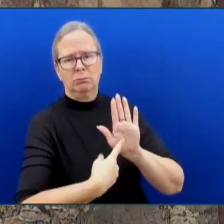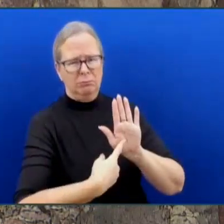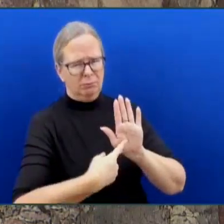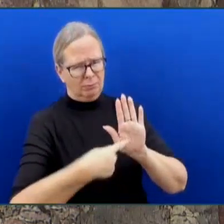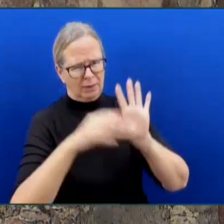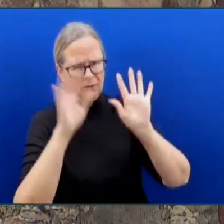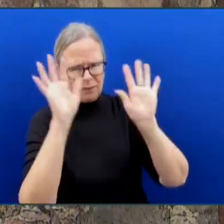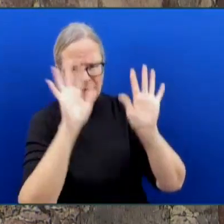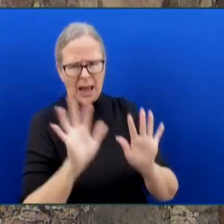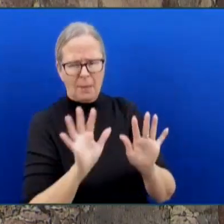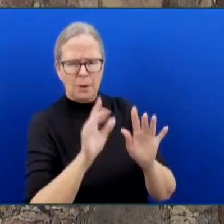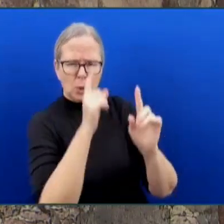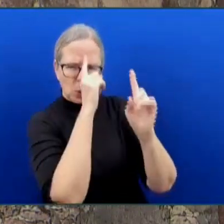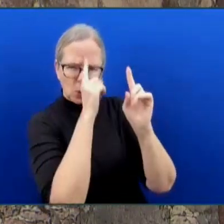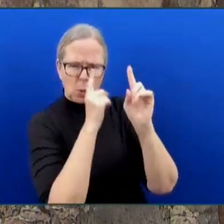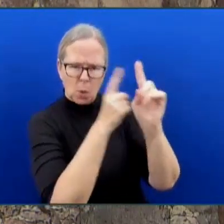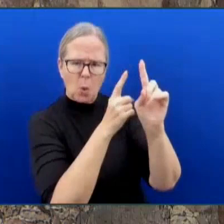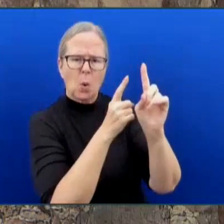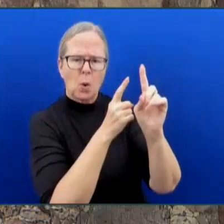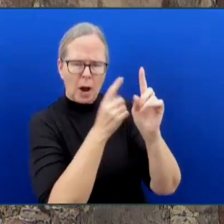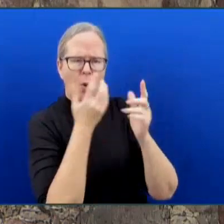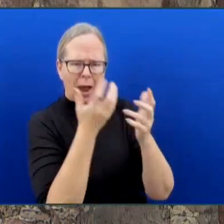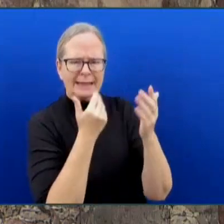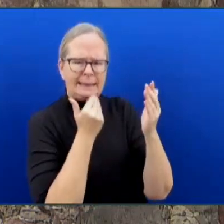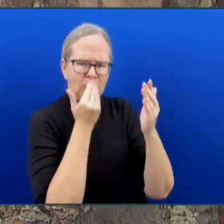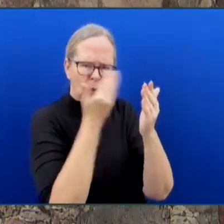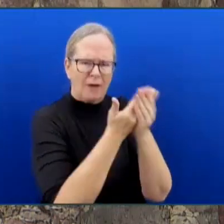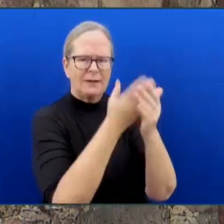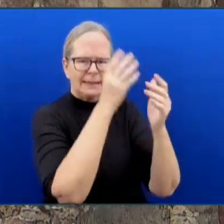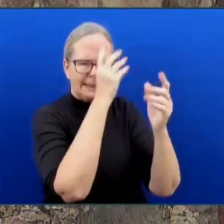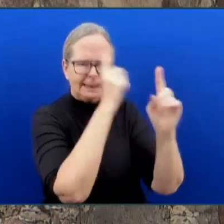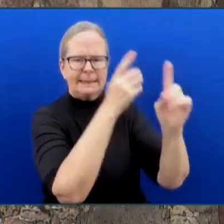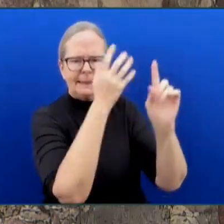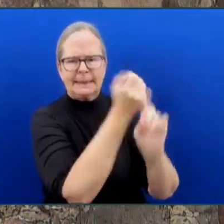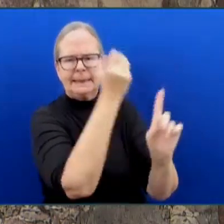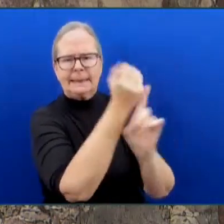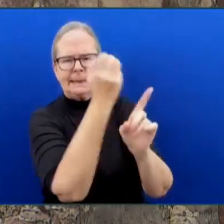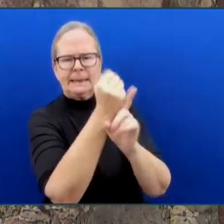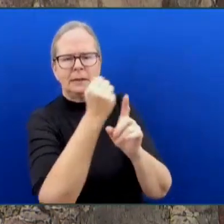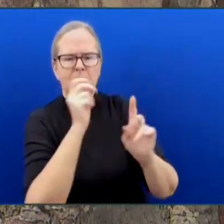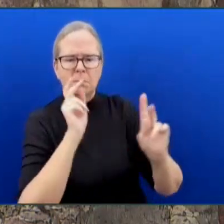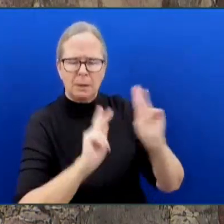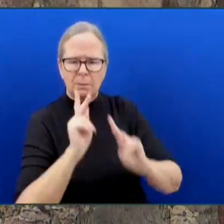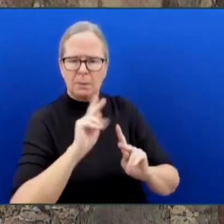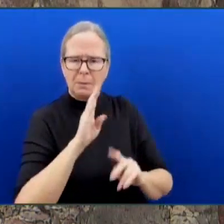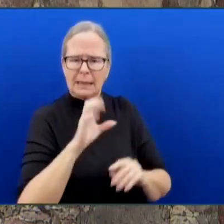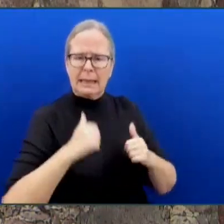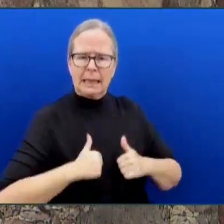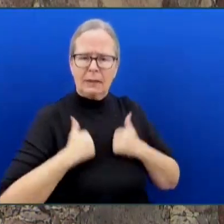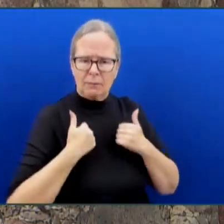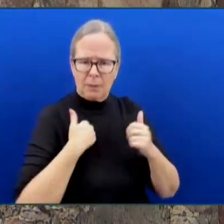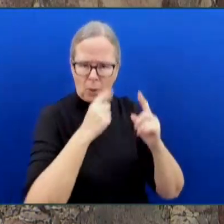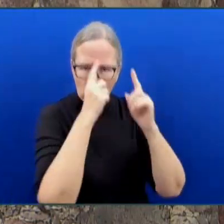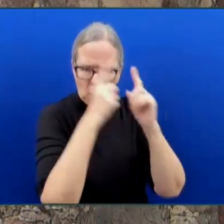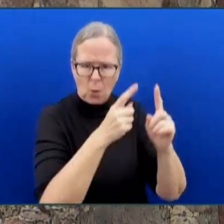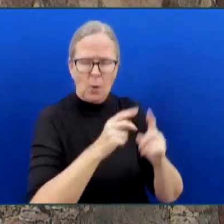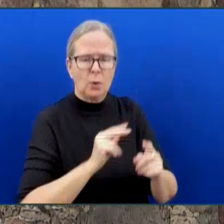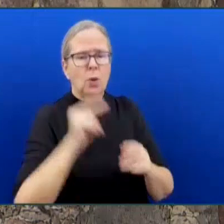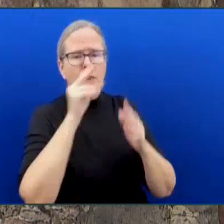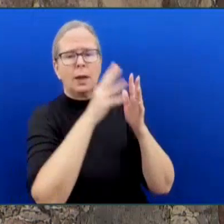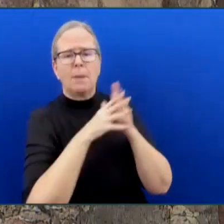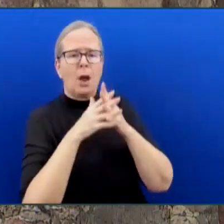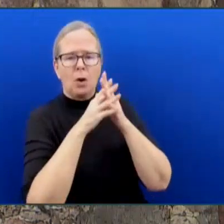to the benefit of North Americans, to the benefit of people around the world because we saw this summer what the